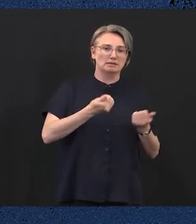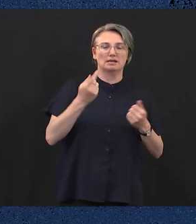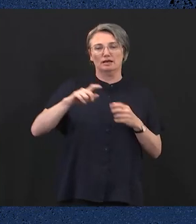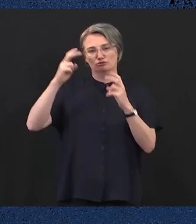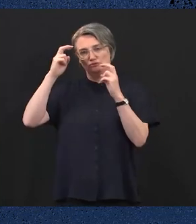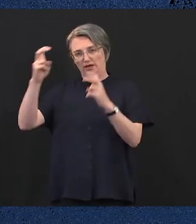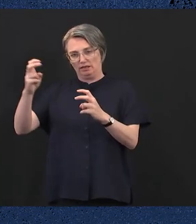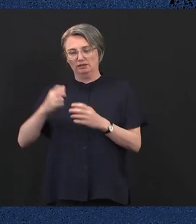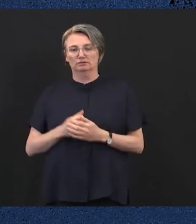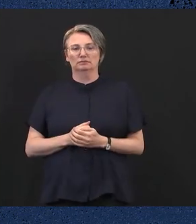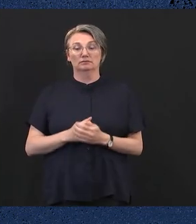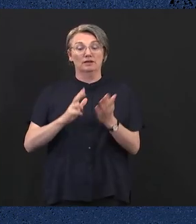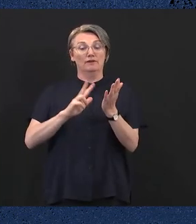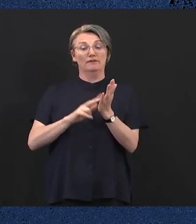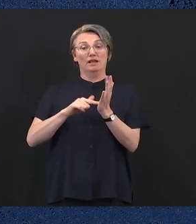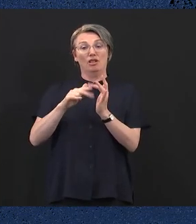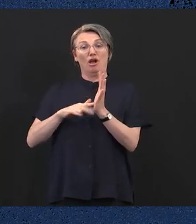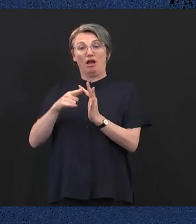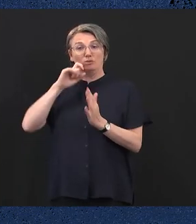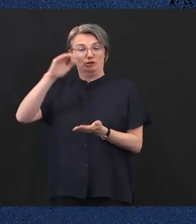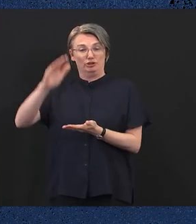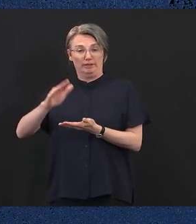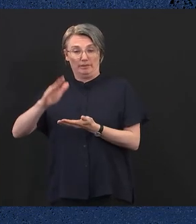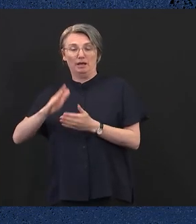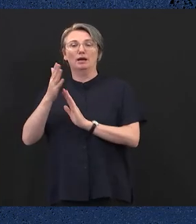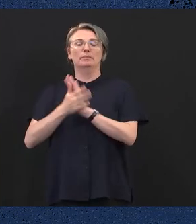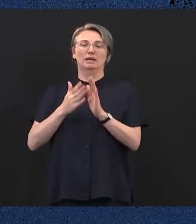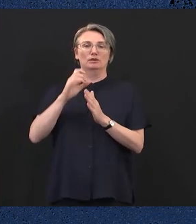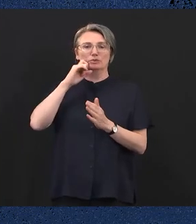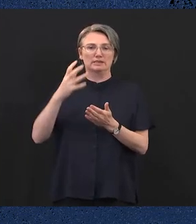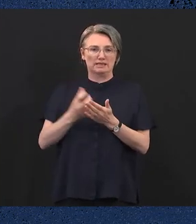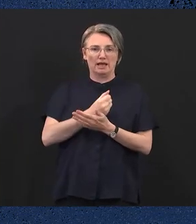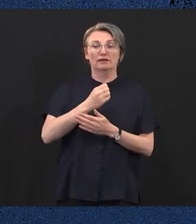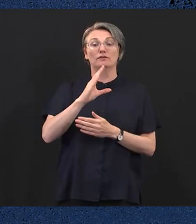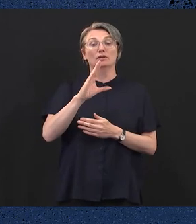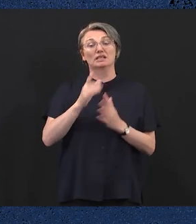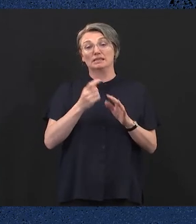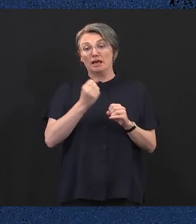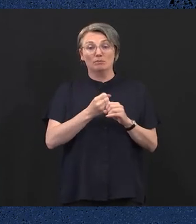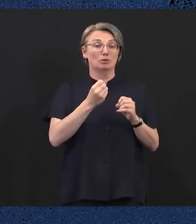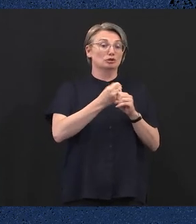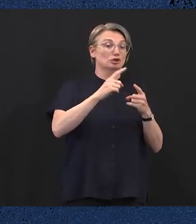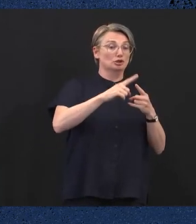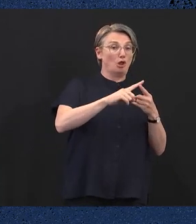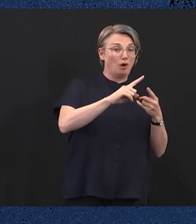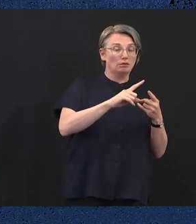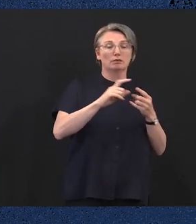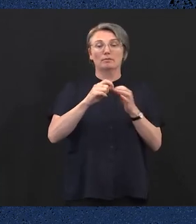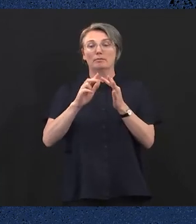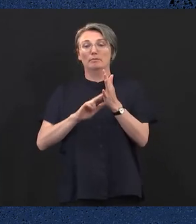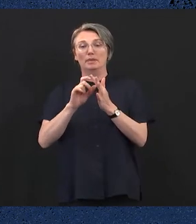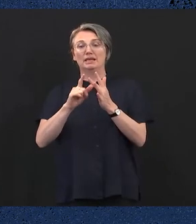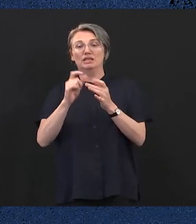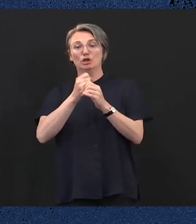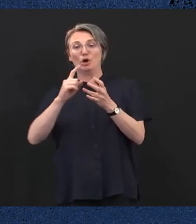will deliver savings to passengers with daily peak fares from Geelong, Bendigo and Ballarat, all reduced